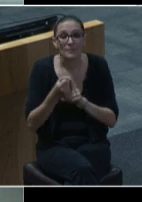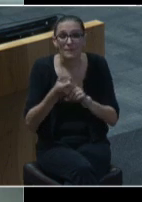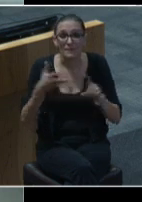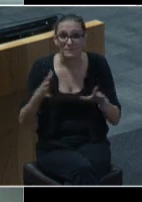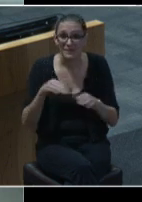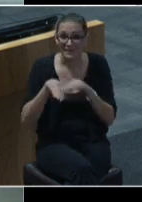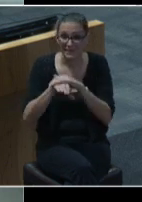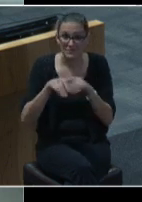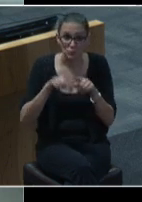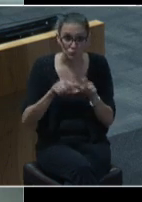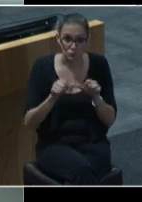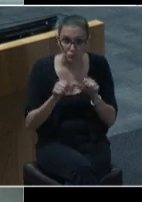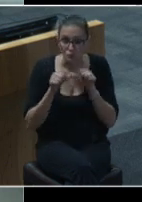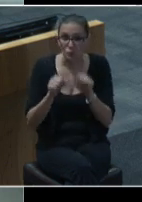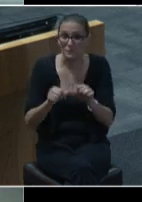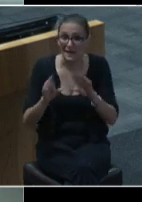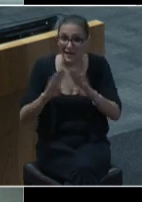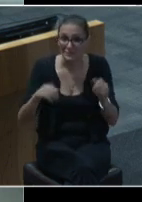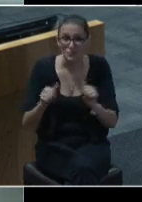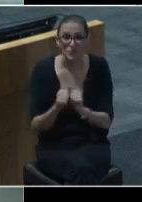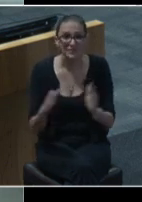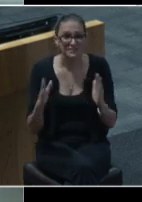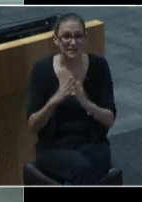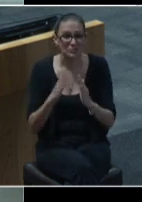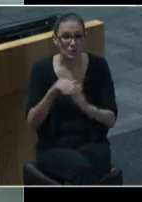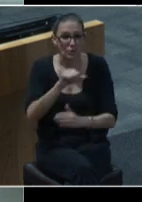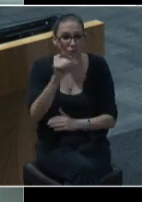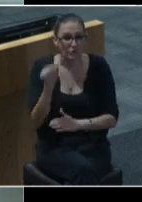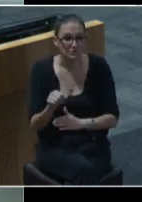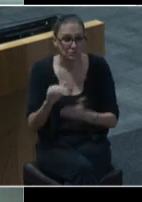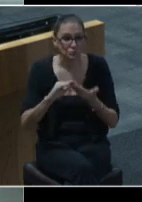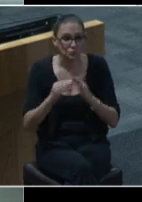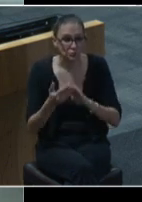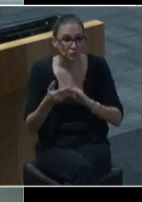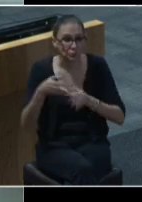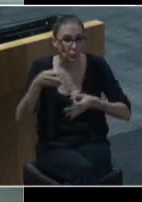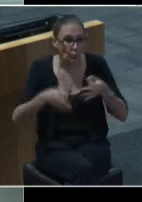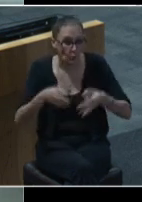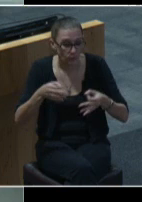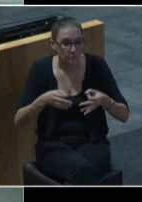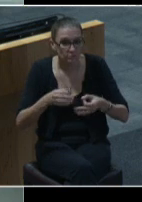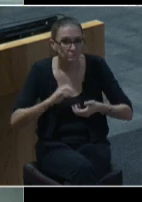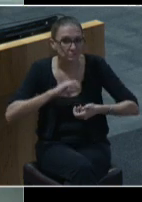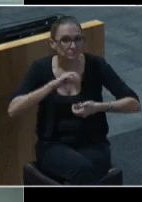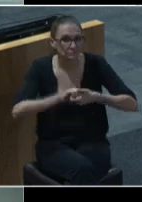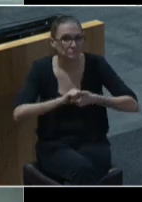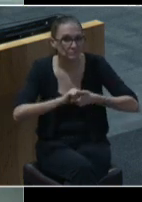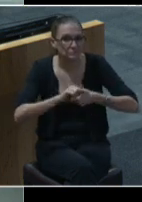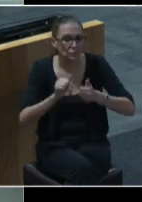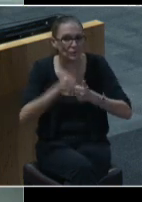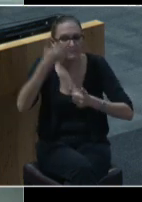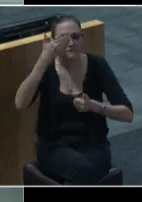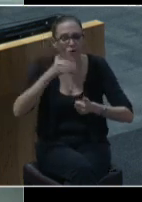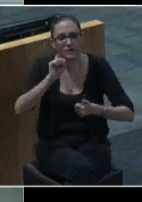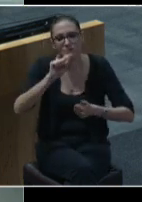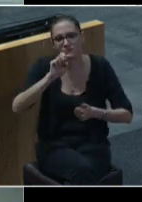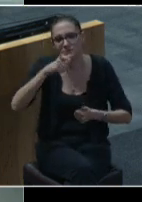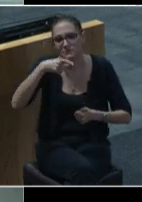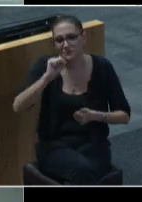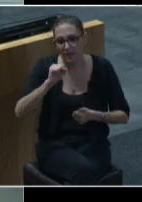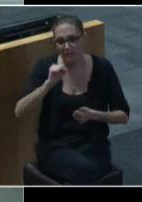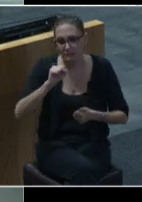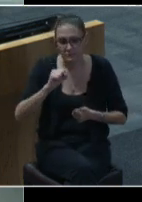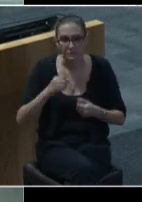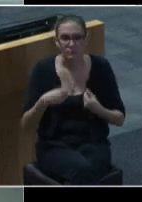permanent supportive housing through the downtown austin community court in partnership with front steps and bringing on additional